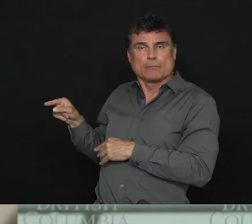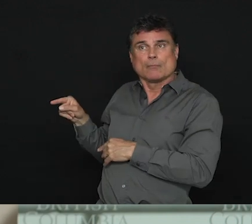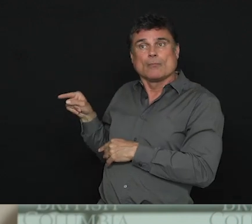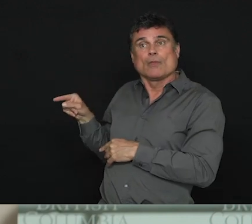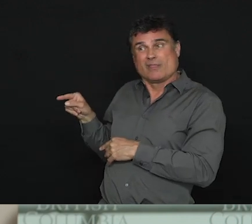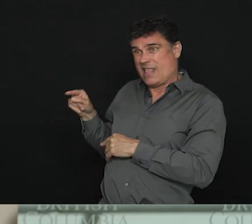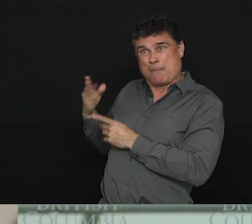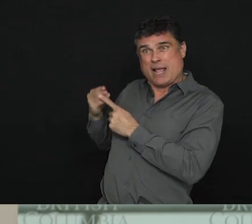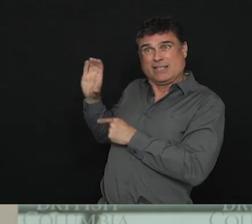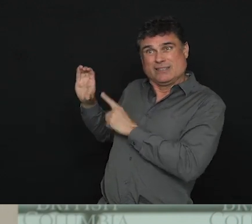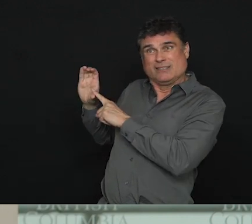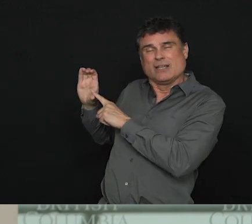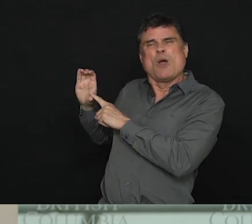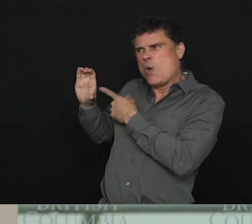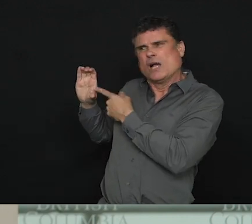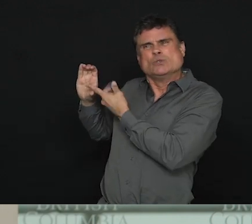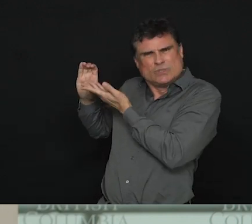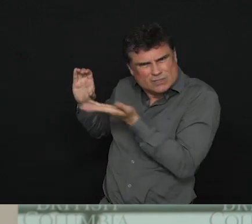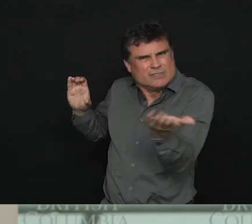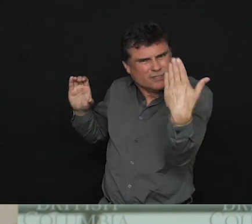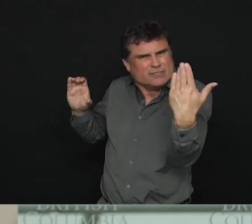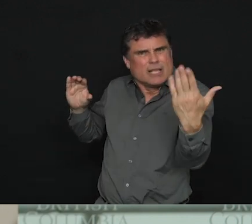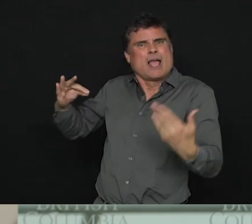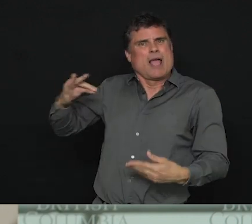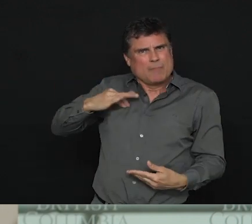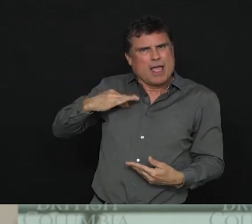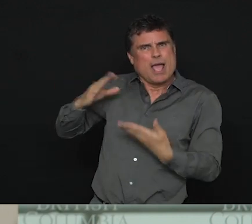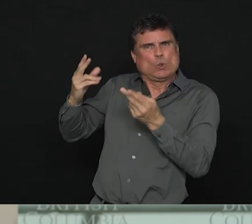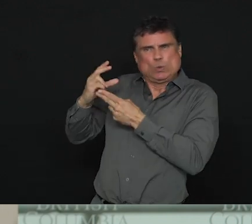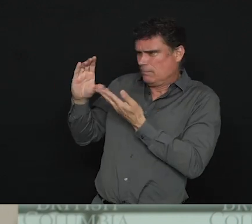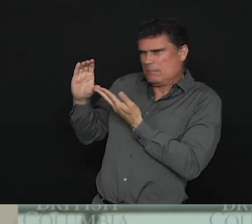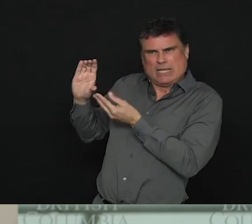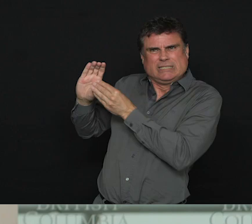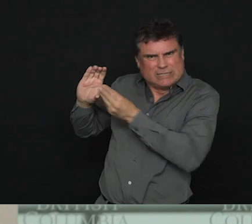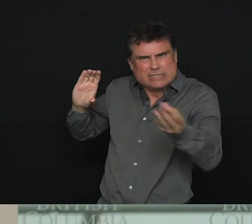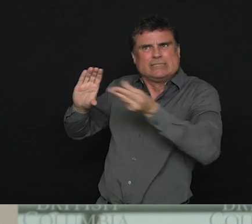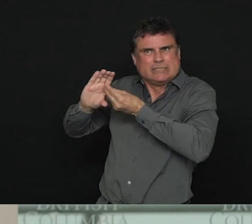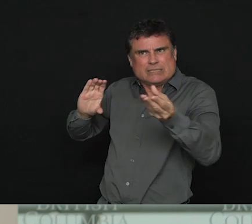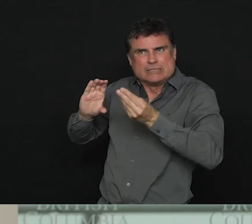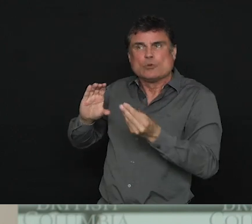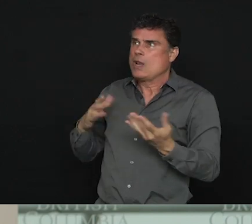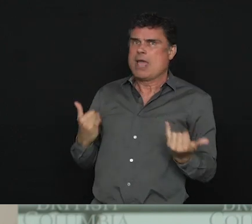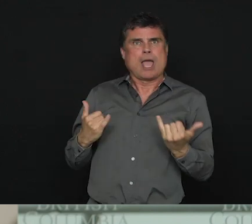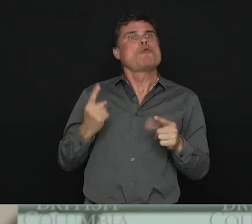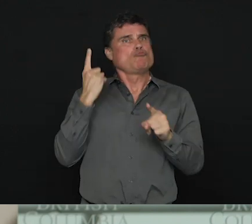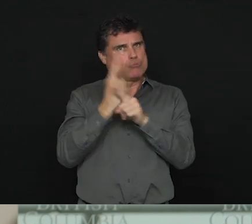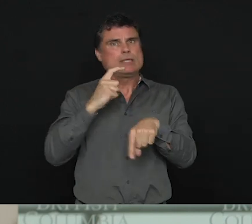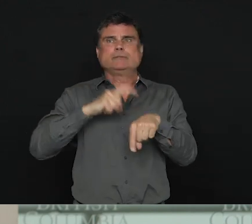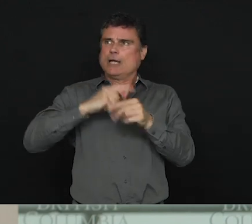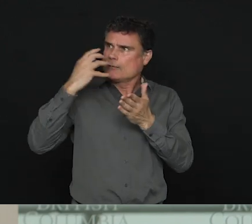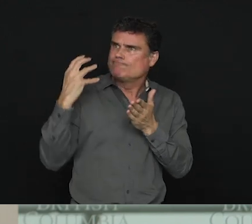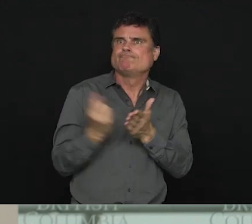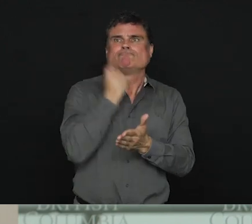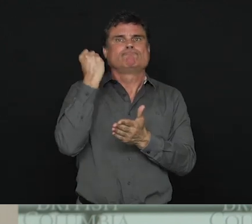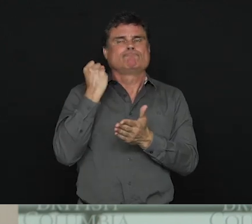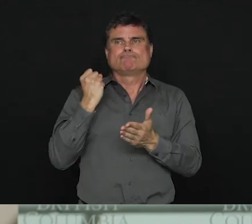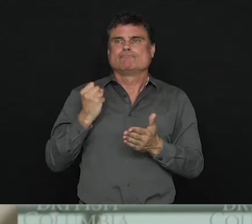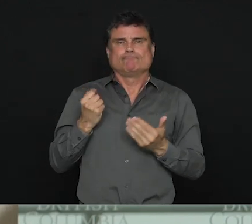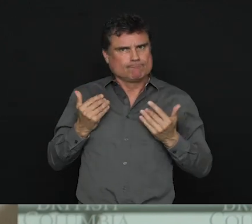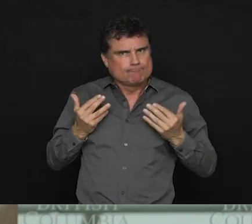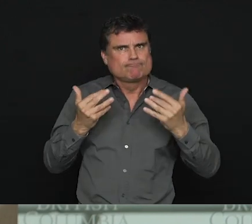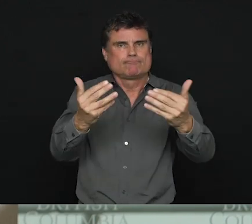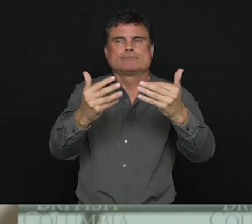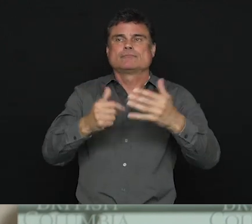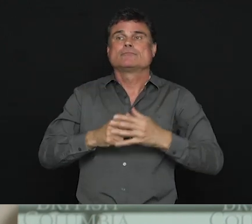time. And this is so important to stress. This new intake will enable quick and targeted improvements.